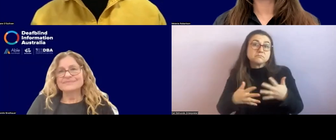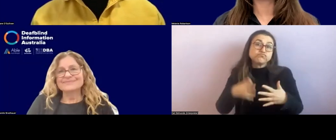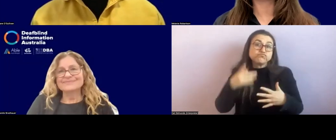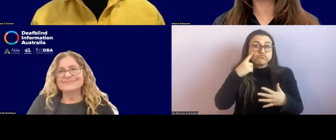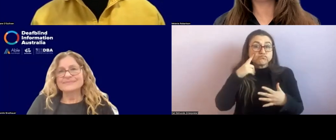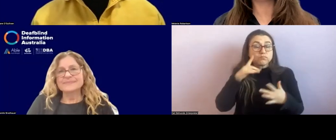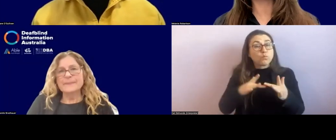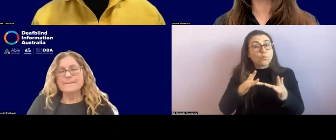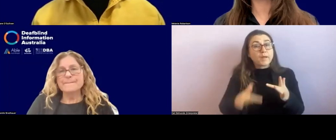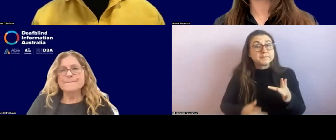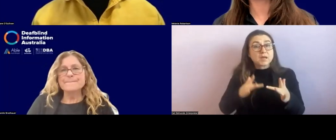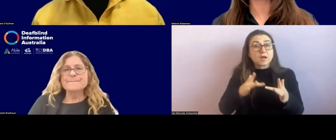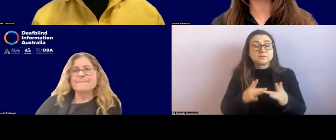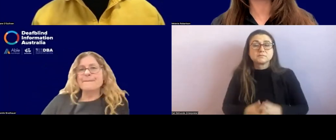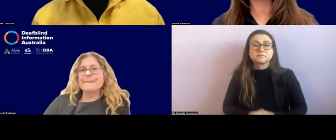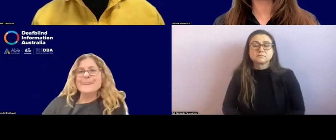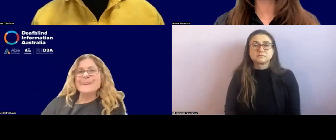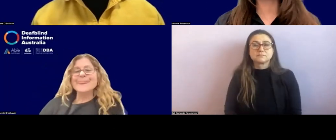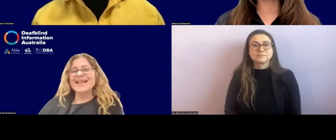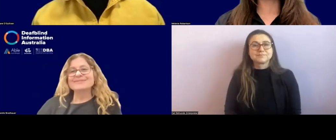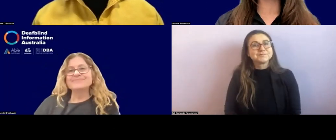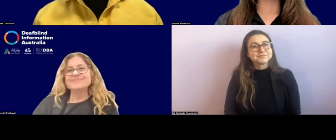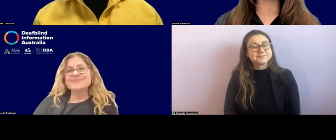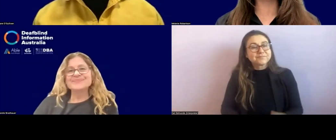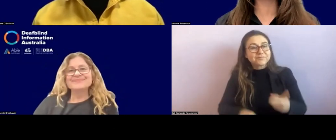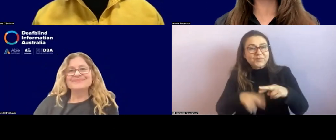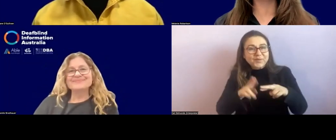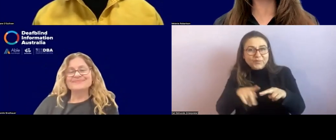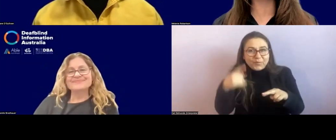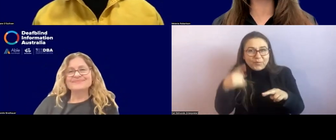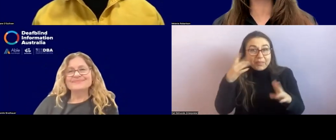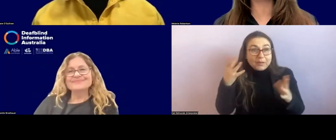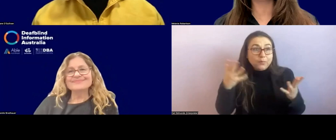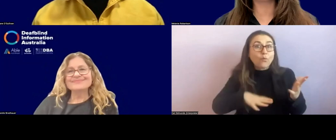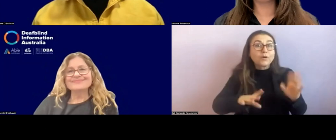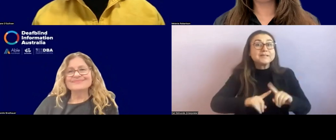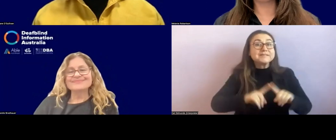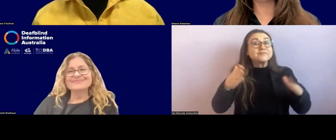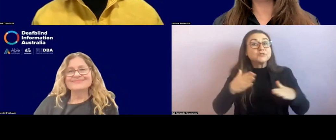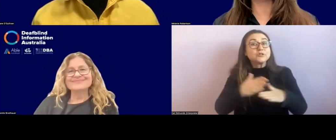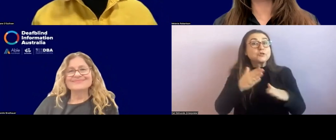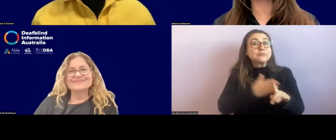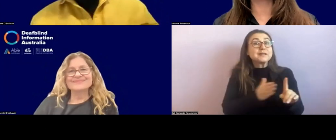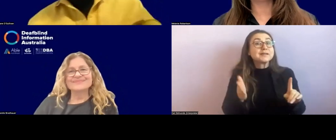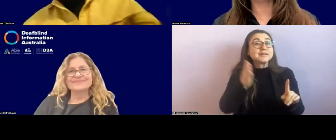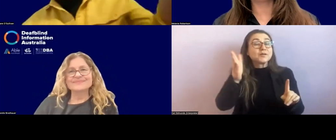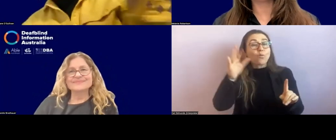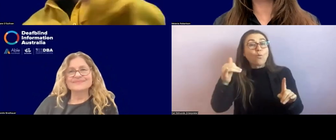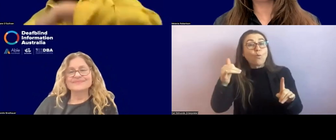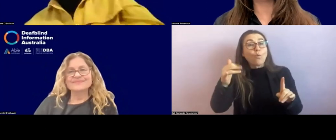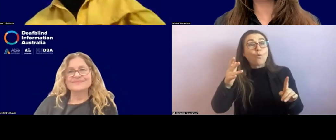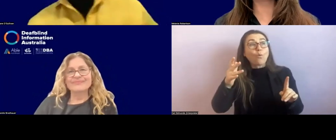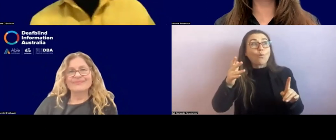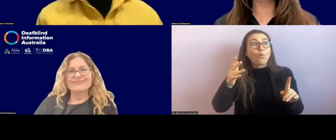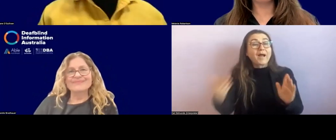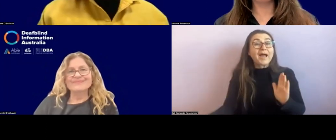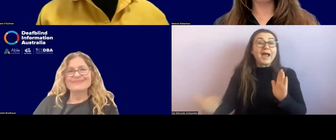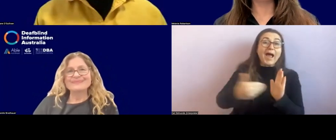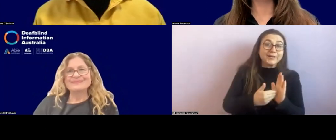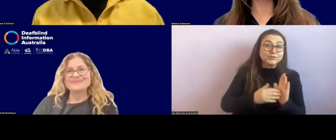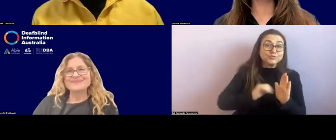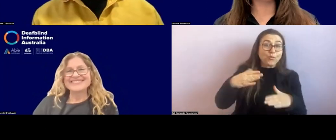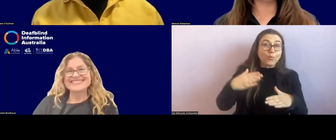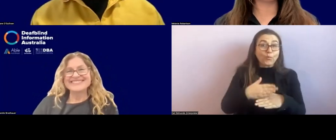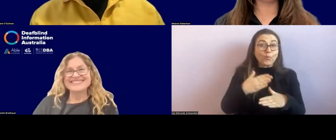So if you're thinking of, um, changing or expanding your career, um, the ONM